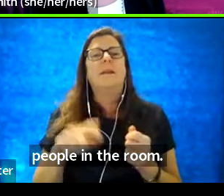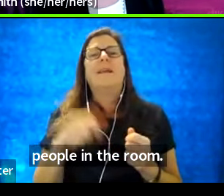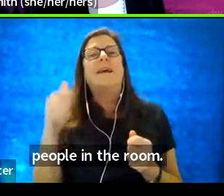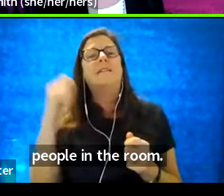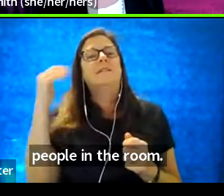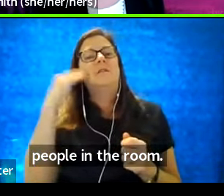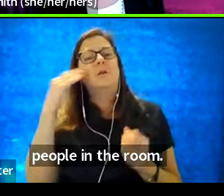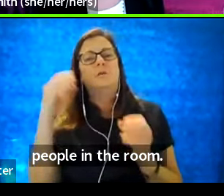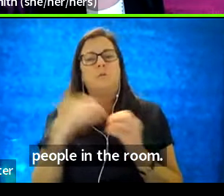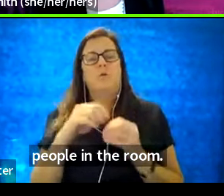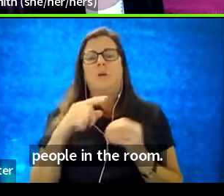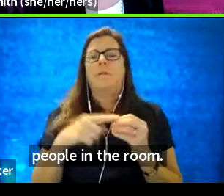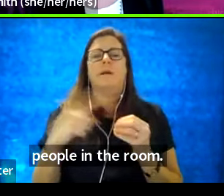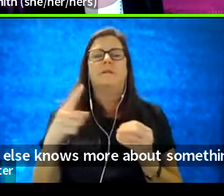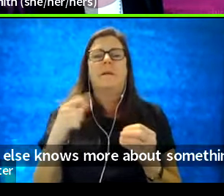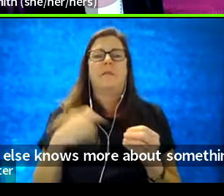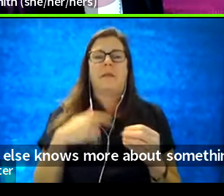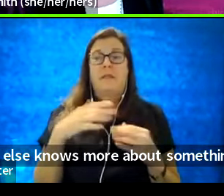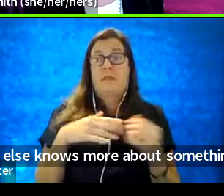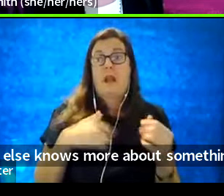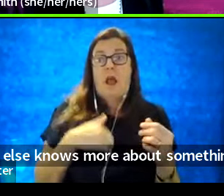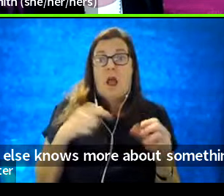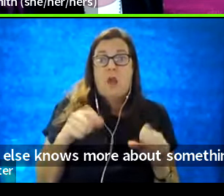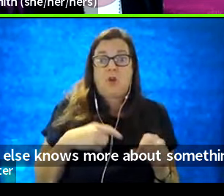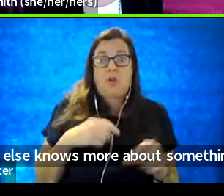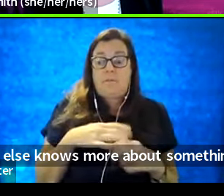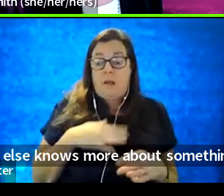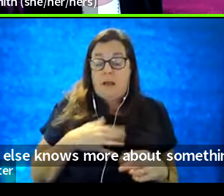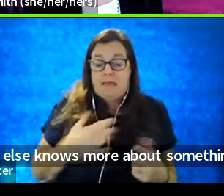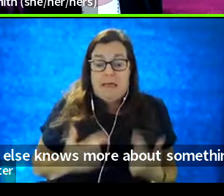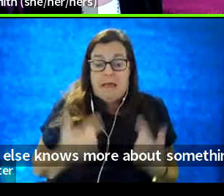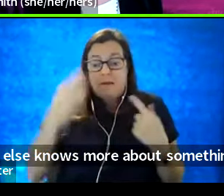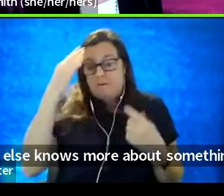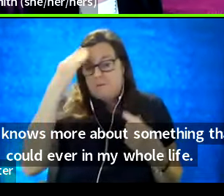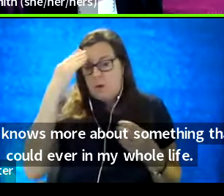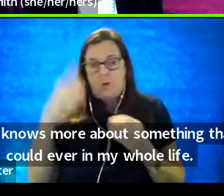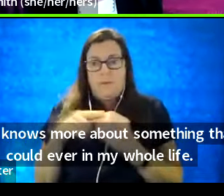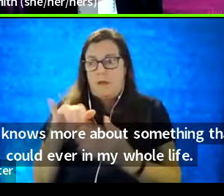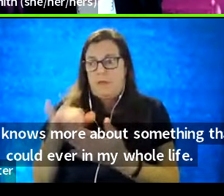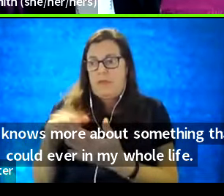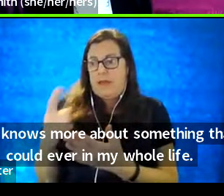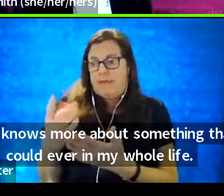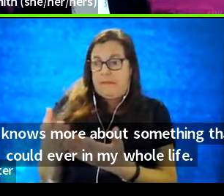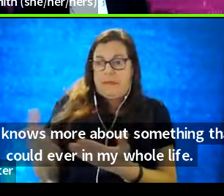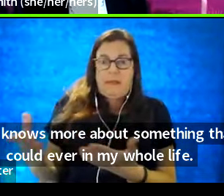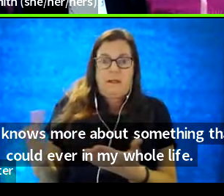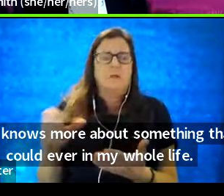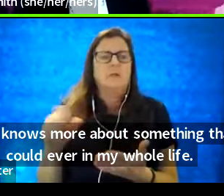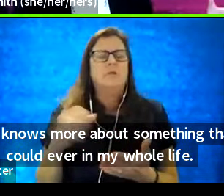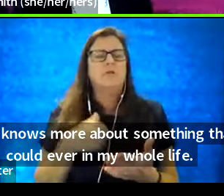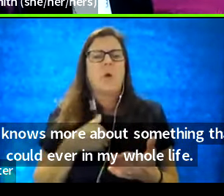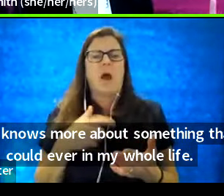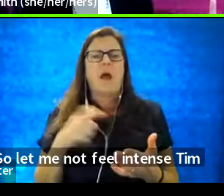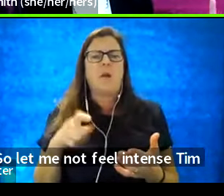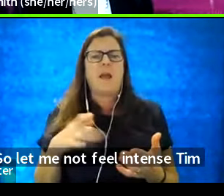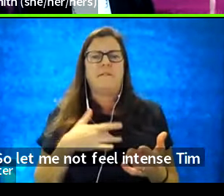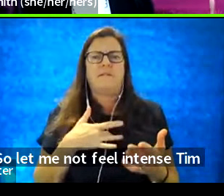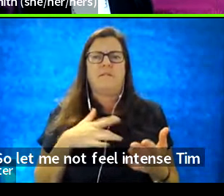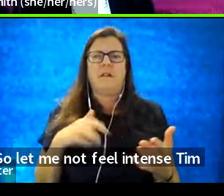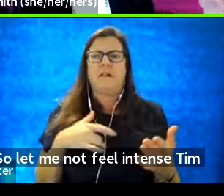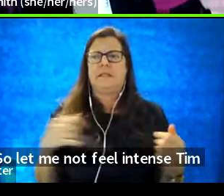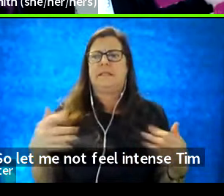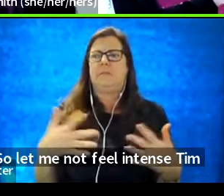knows more about something than I possibly could ever in my whole life. So let me not feel intimidated